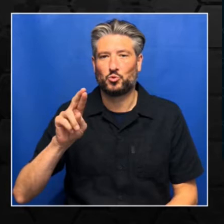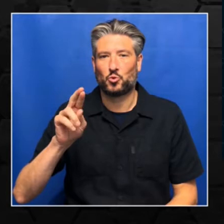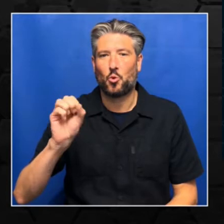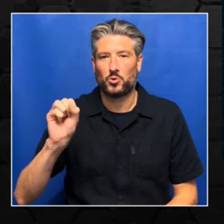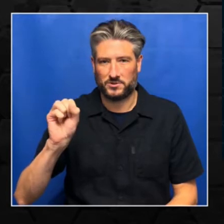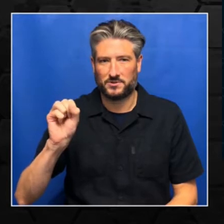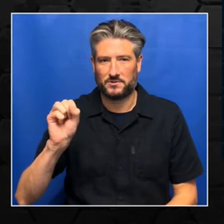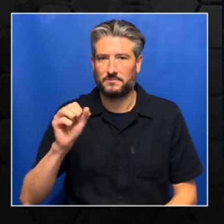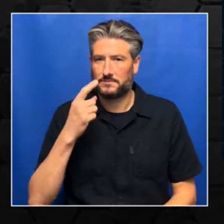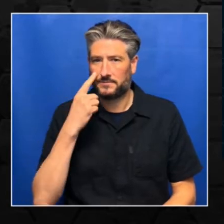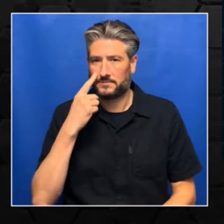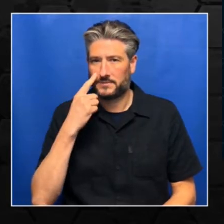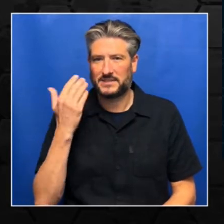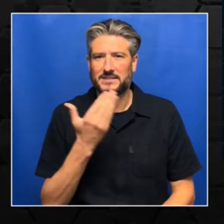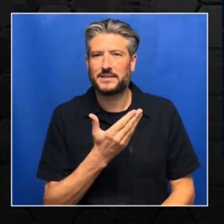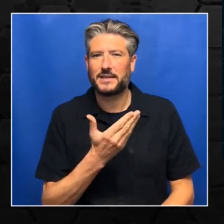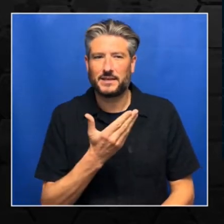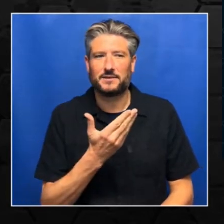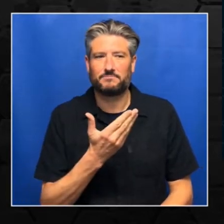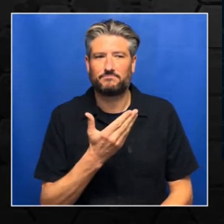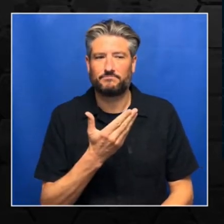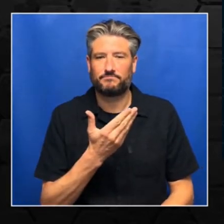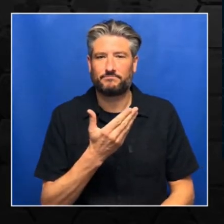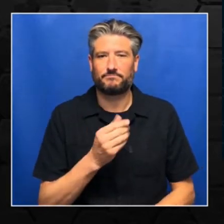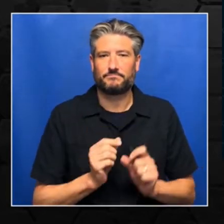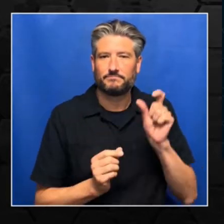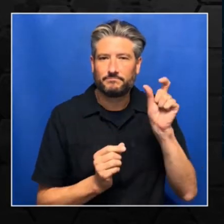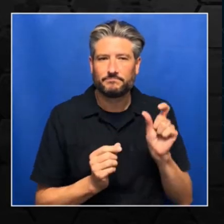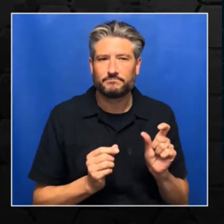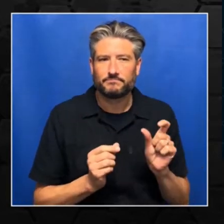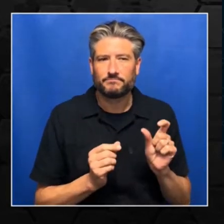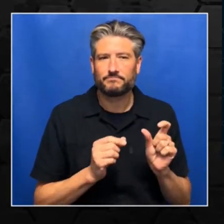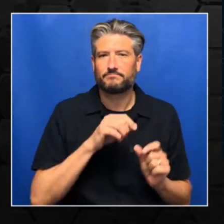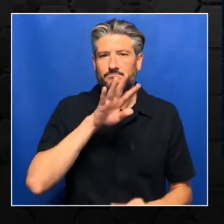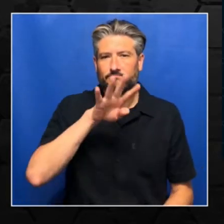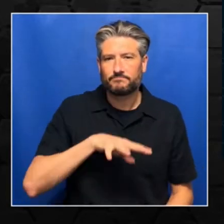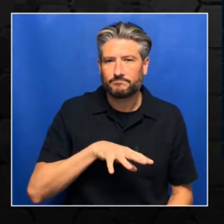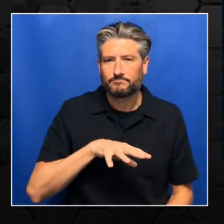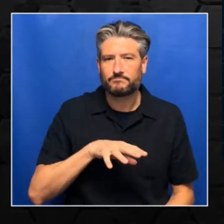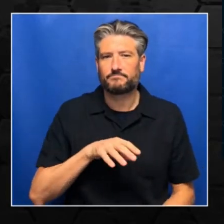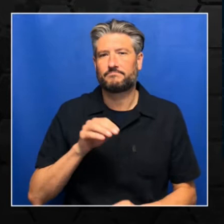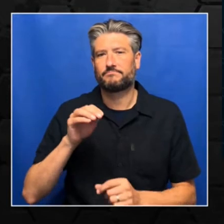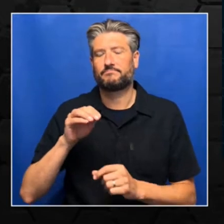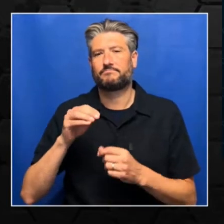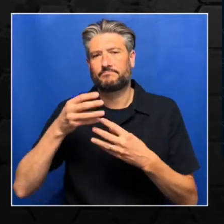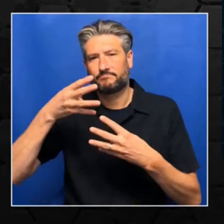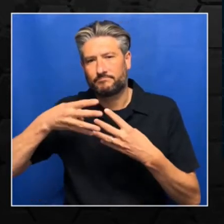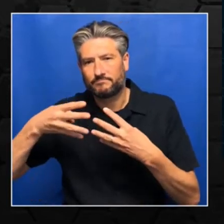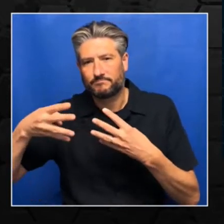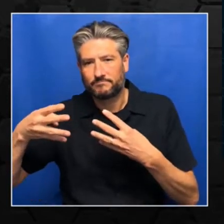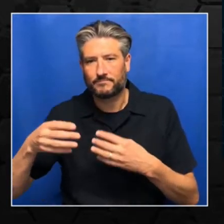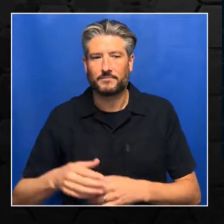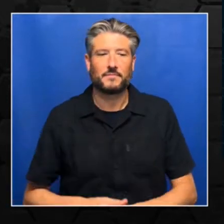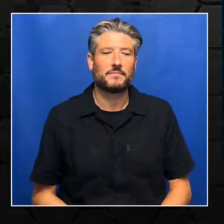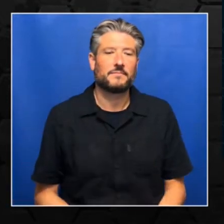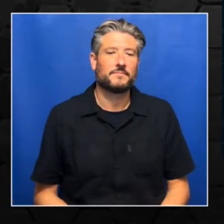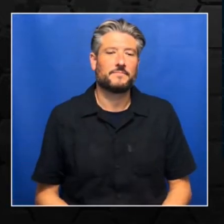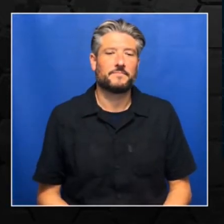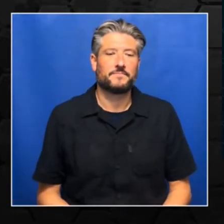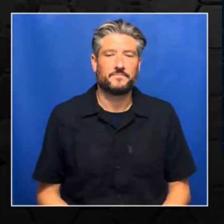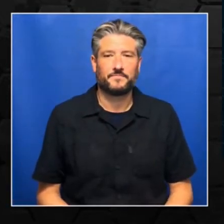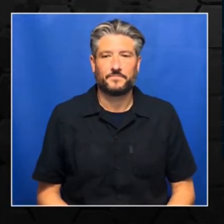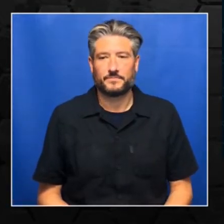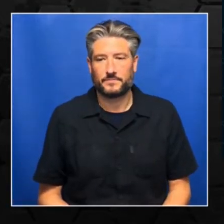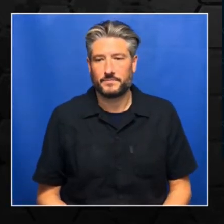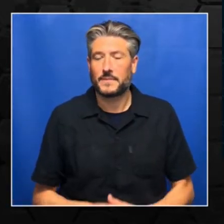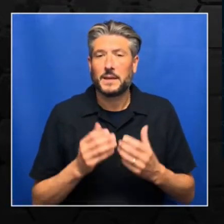let me give you one example. So suppose we have a baker. And that baker wants the final output